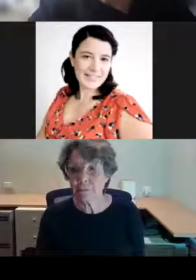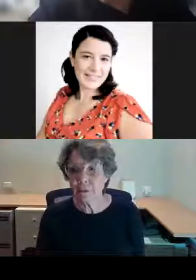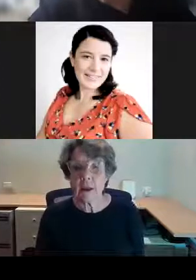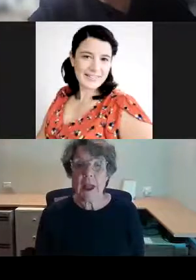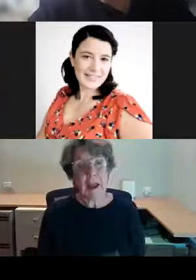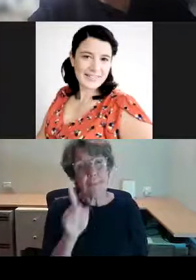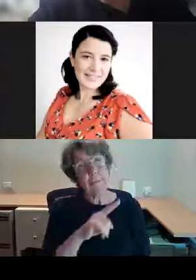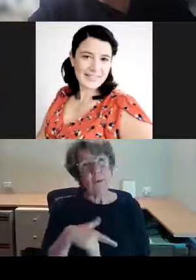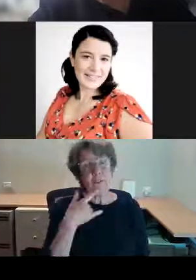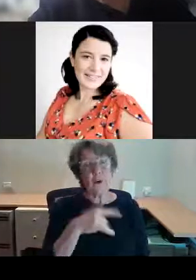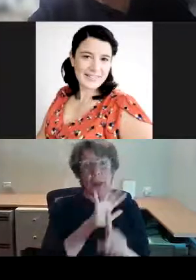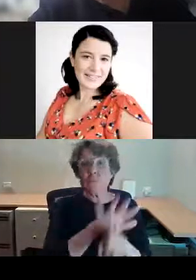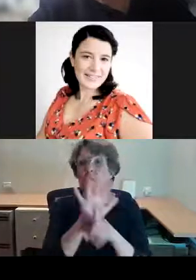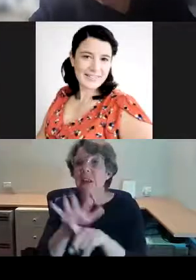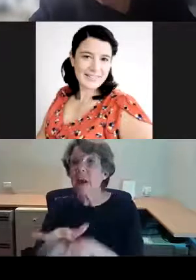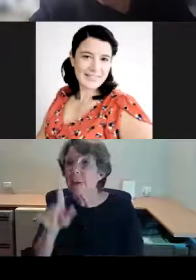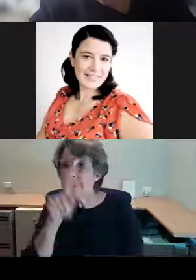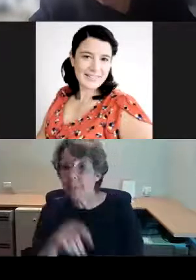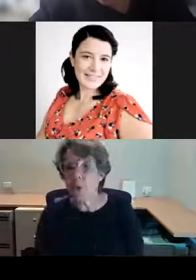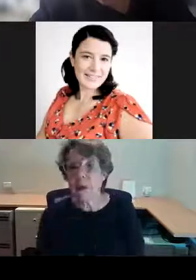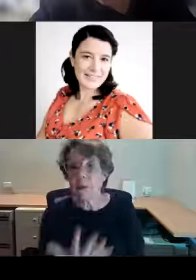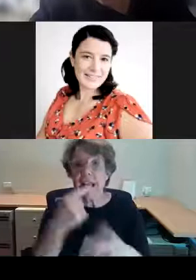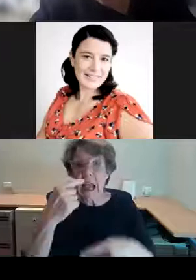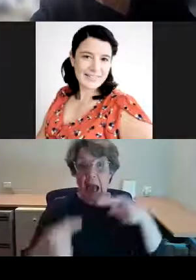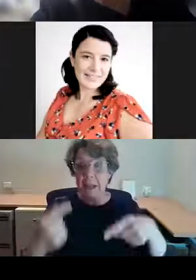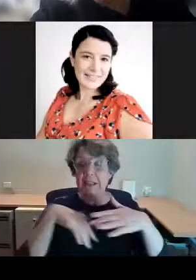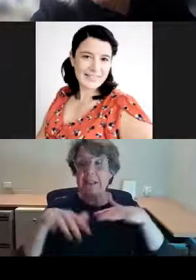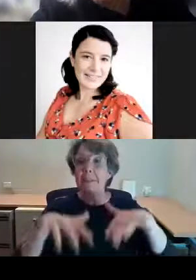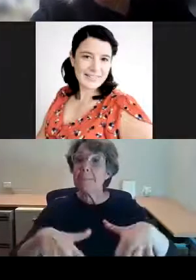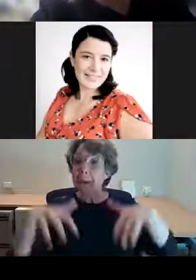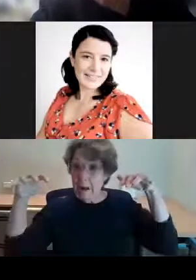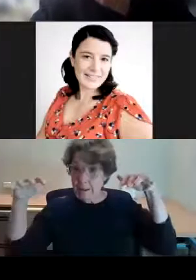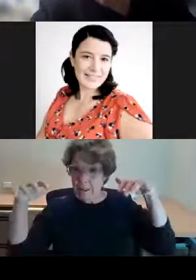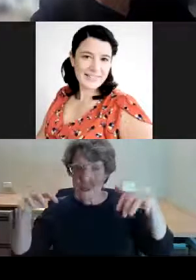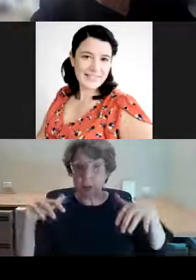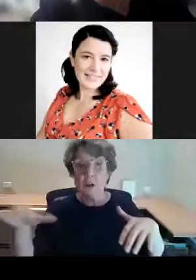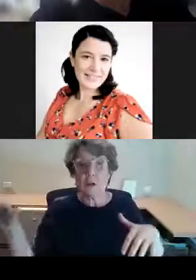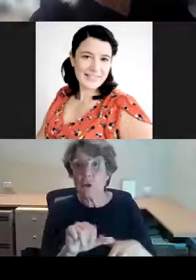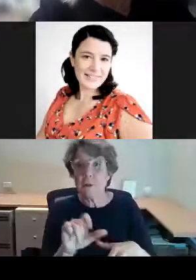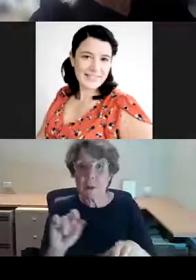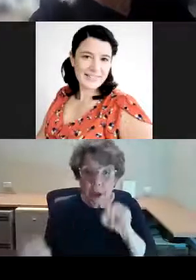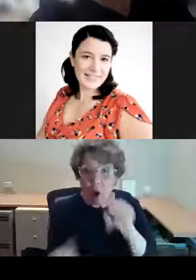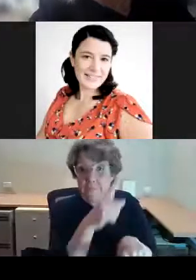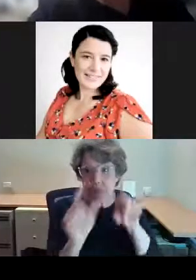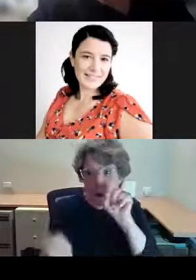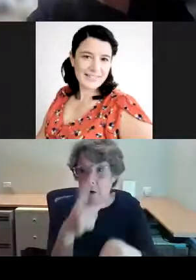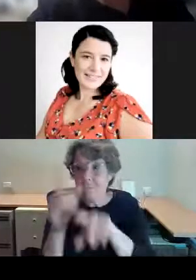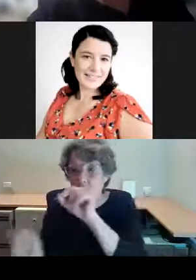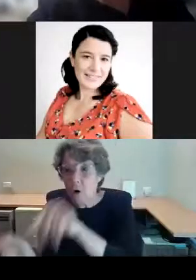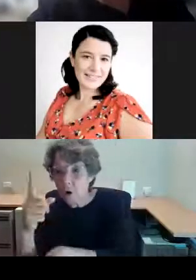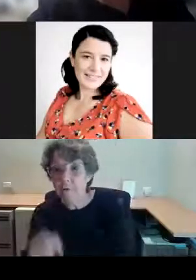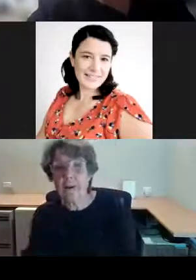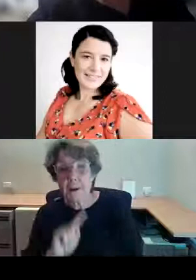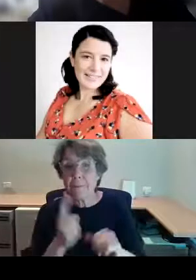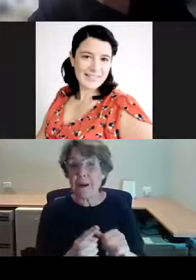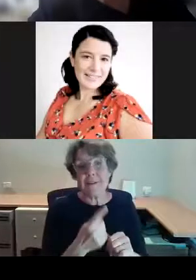And there were lots of arguments in Parliament about whether they should be removed or not. And in the end, they stayed.